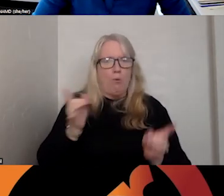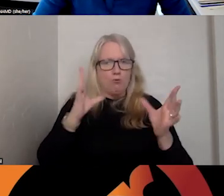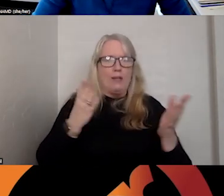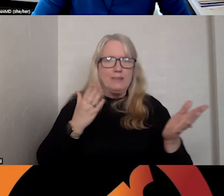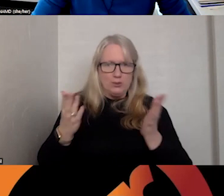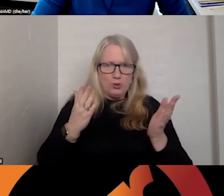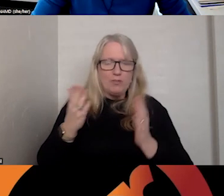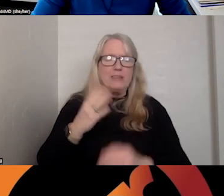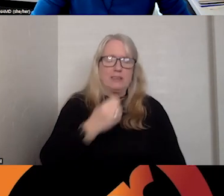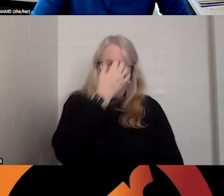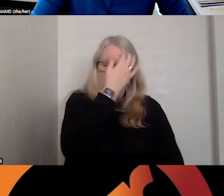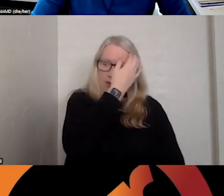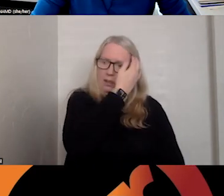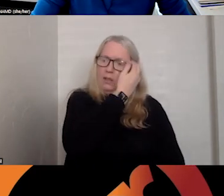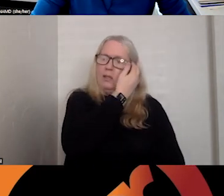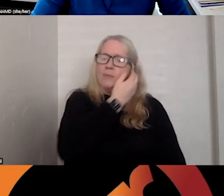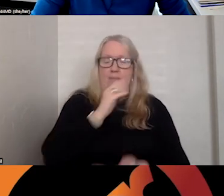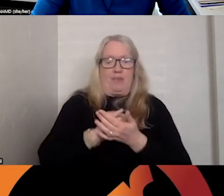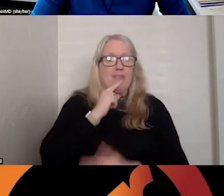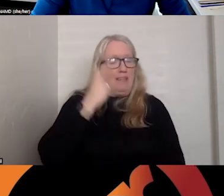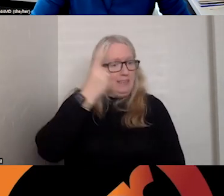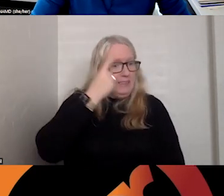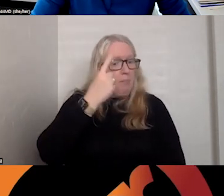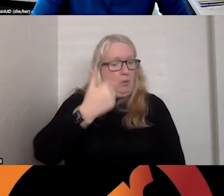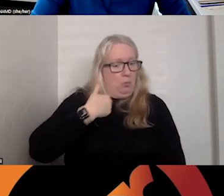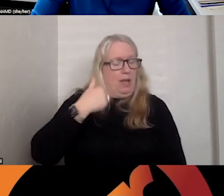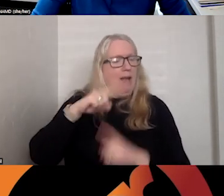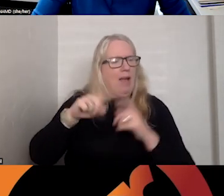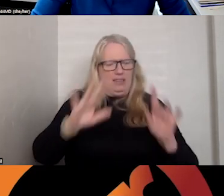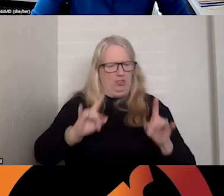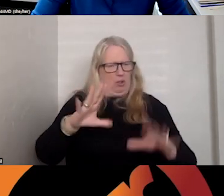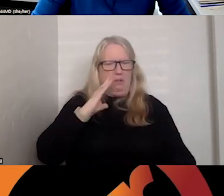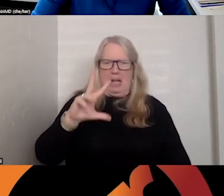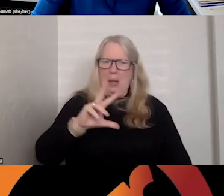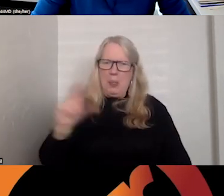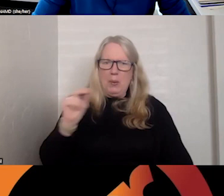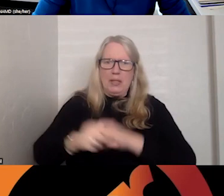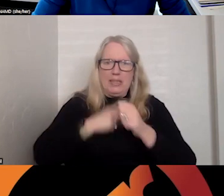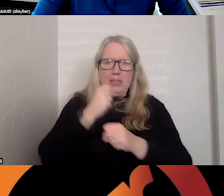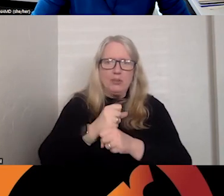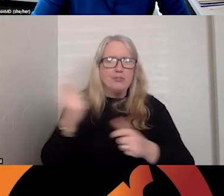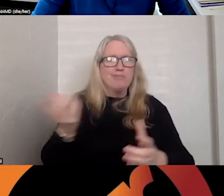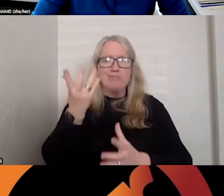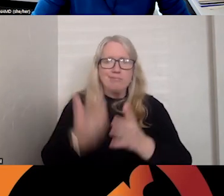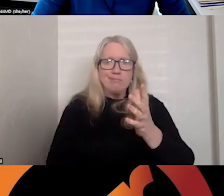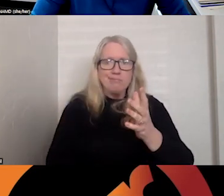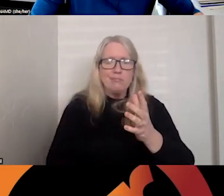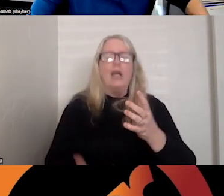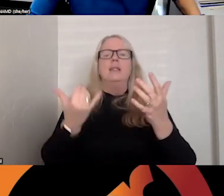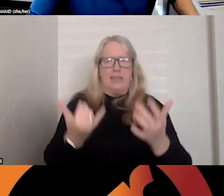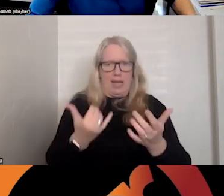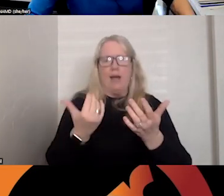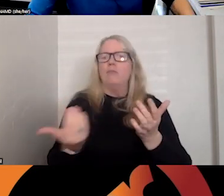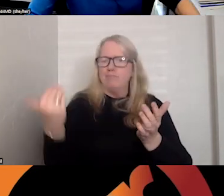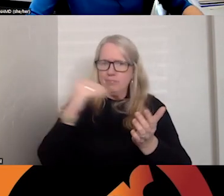the it's something that we had in Australia sort of 30 years ago. It disappeared and now it's coming back